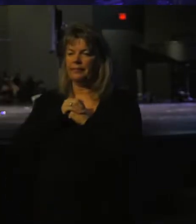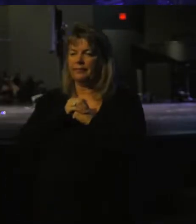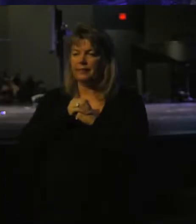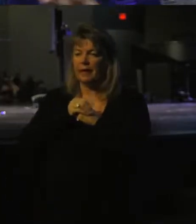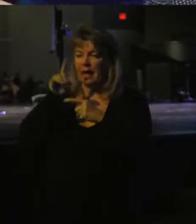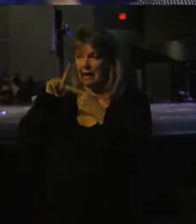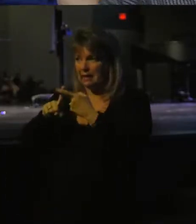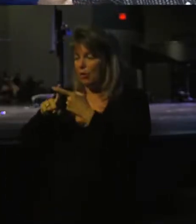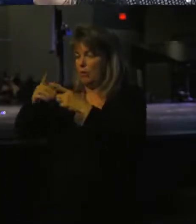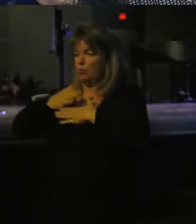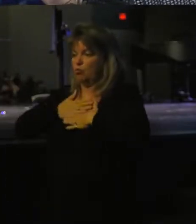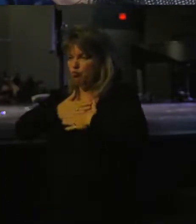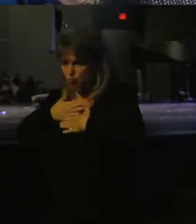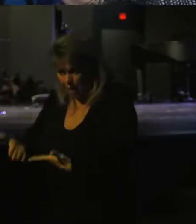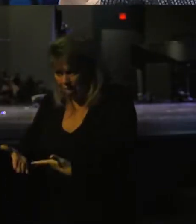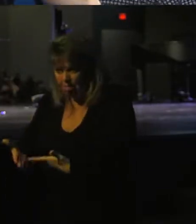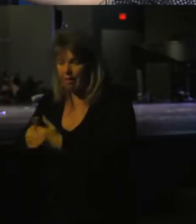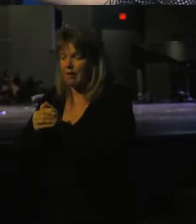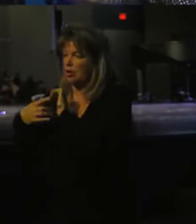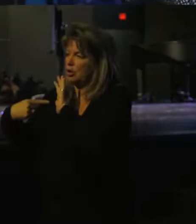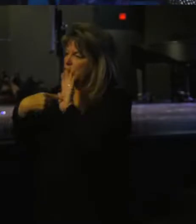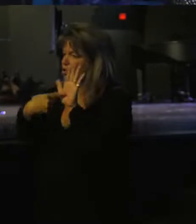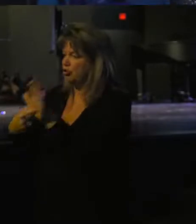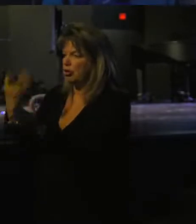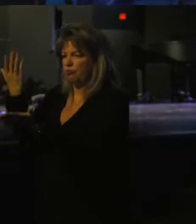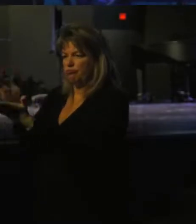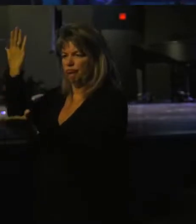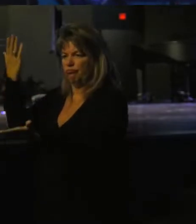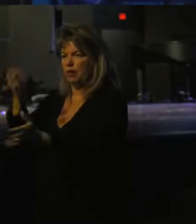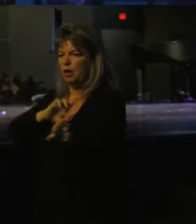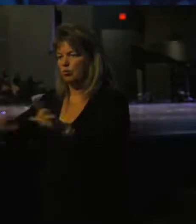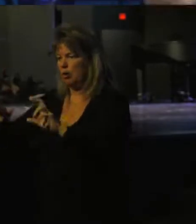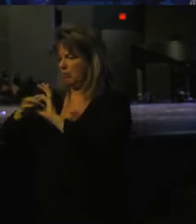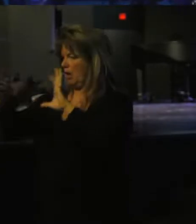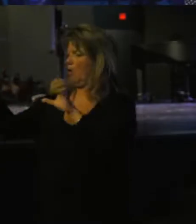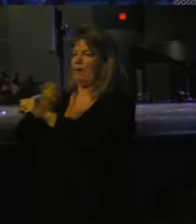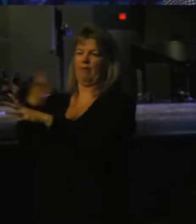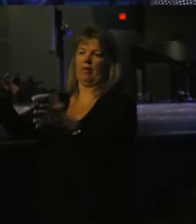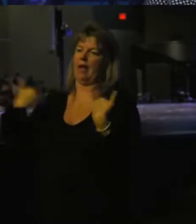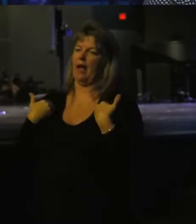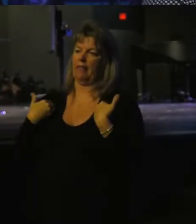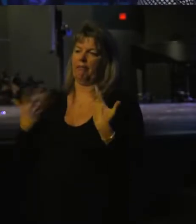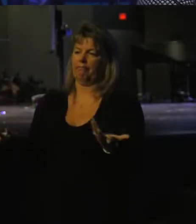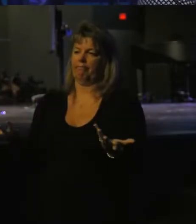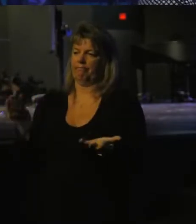Until he was willing to show that he was ready to let go of everything he had.